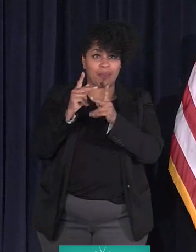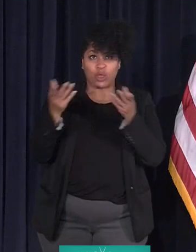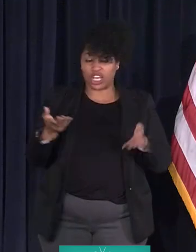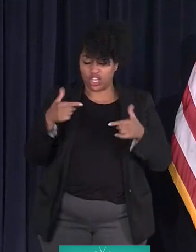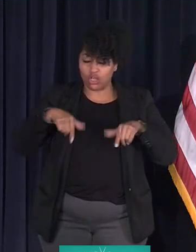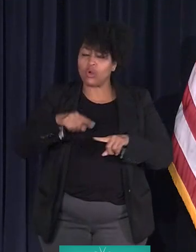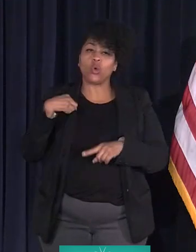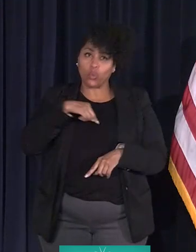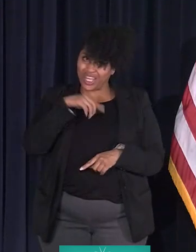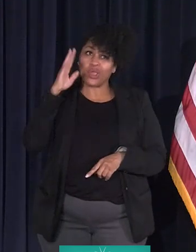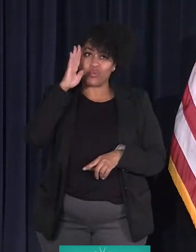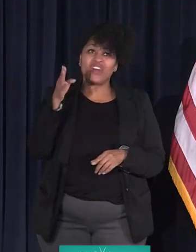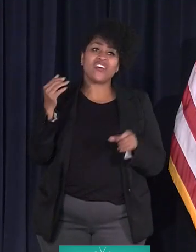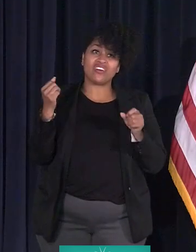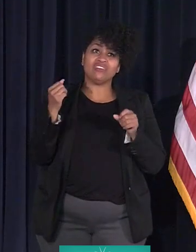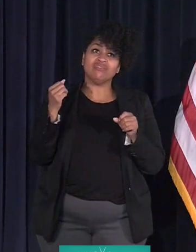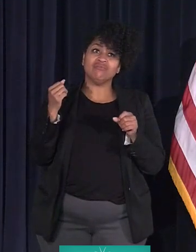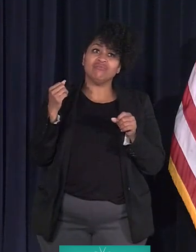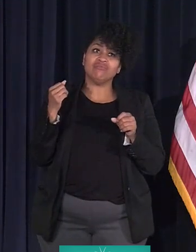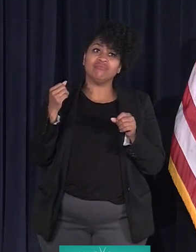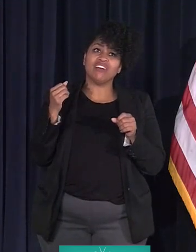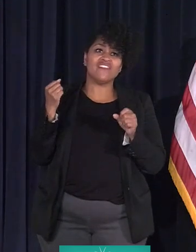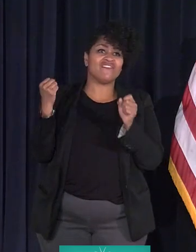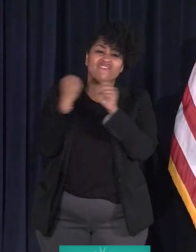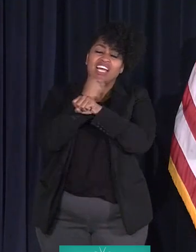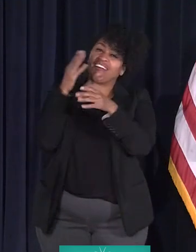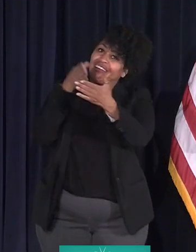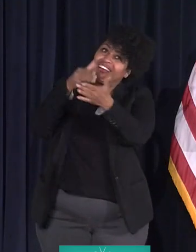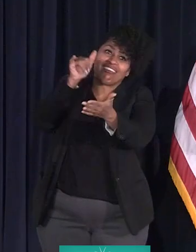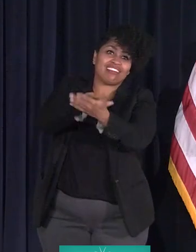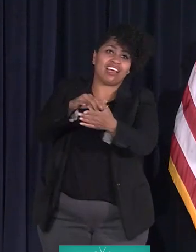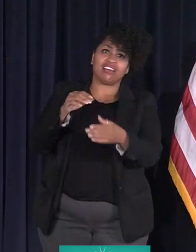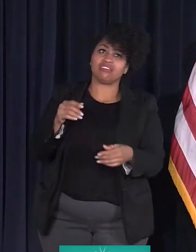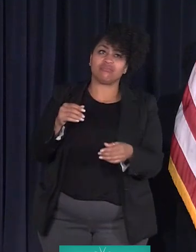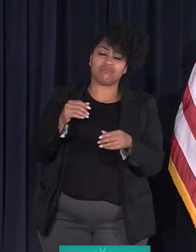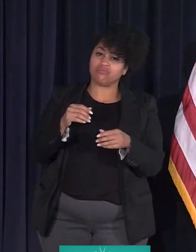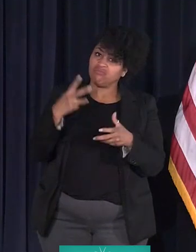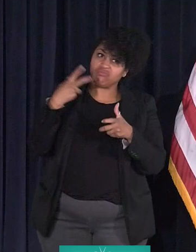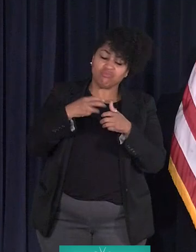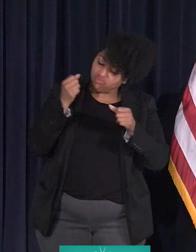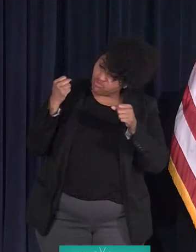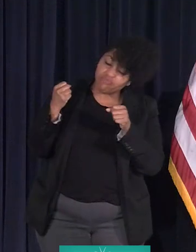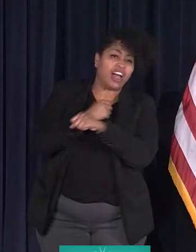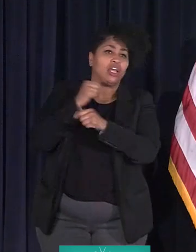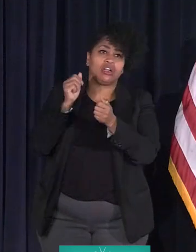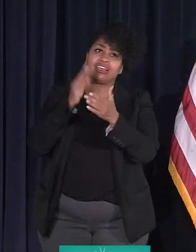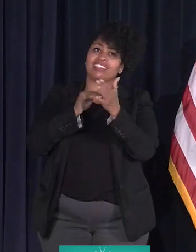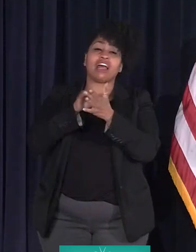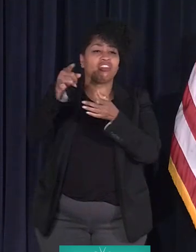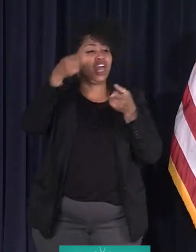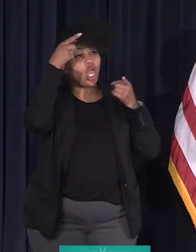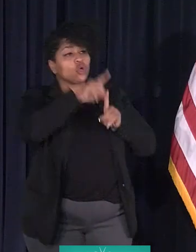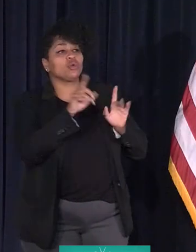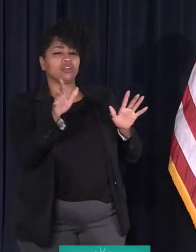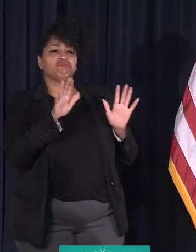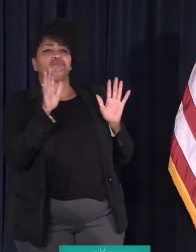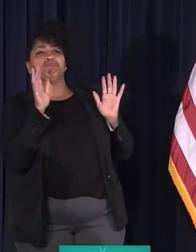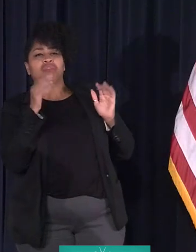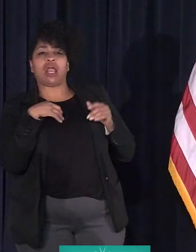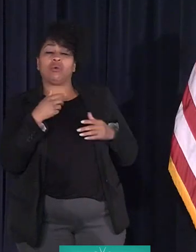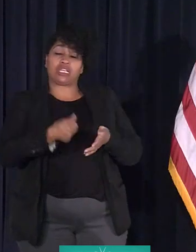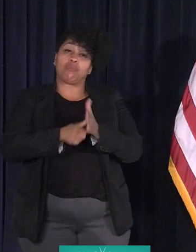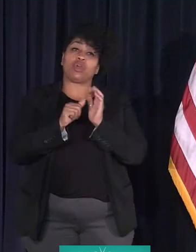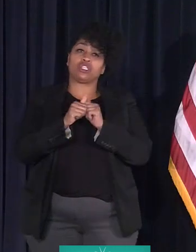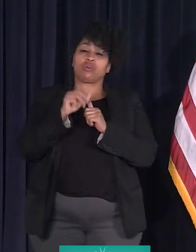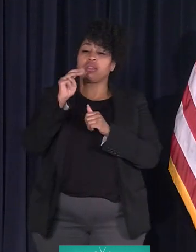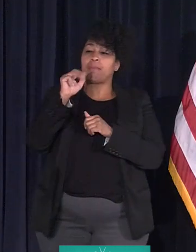we will fight that tooth and nail. And they have agreed with that. In fact, I was very impressed with U.S. Attorney